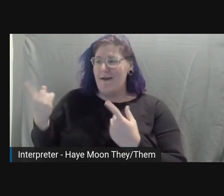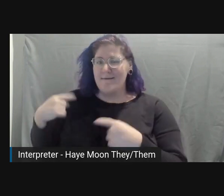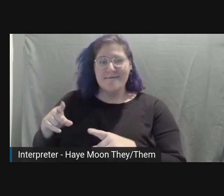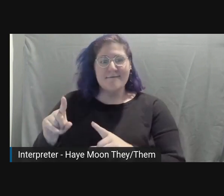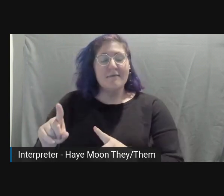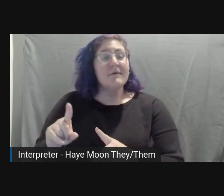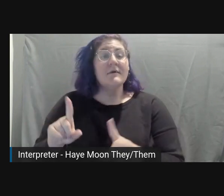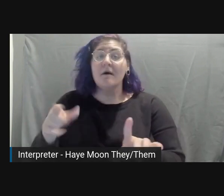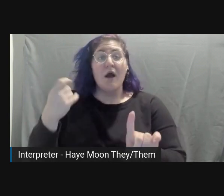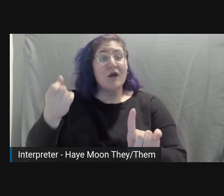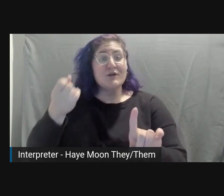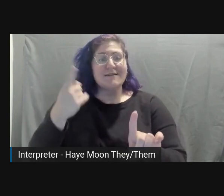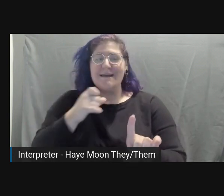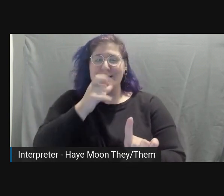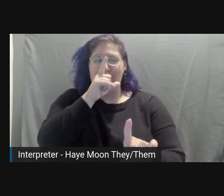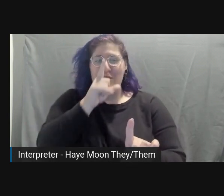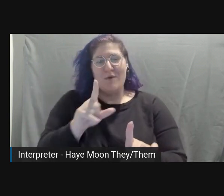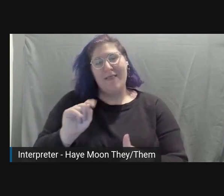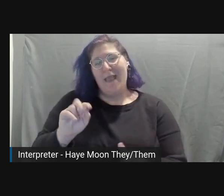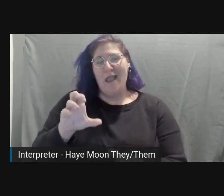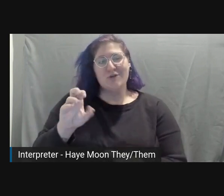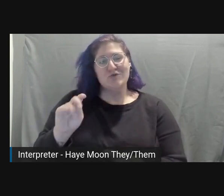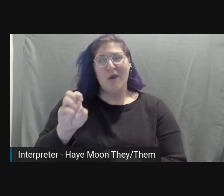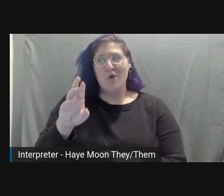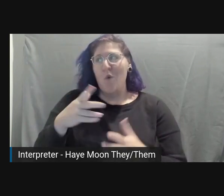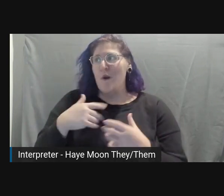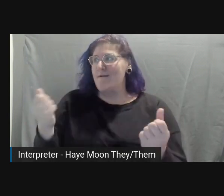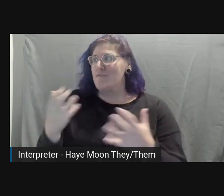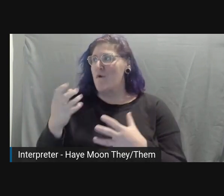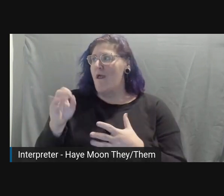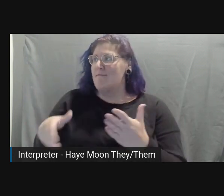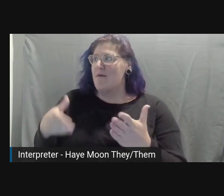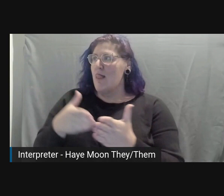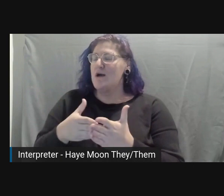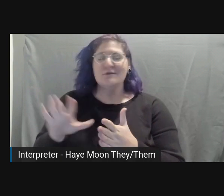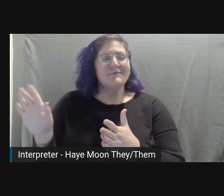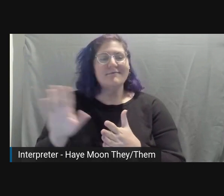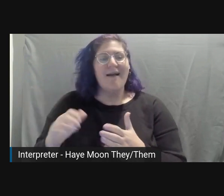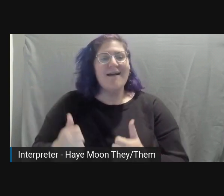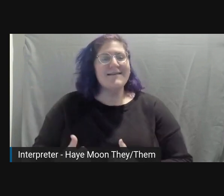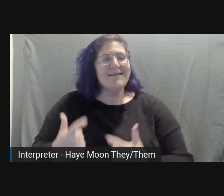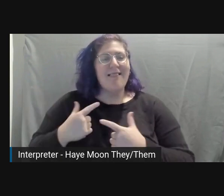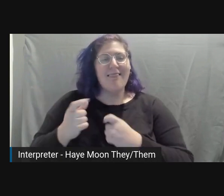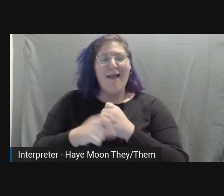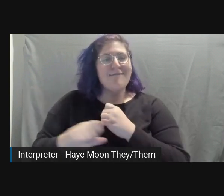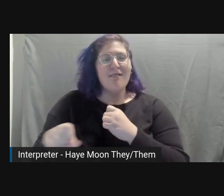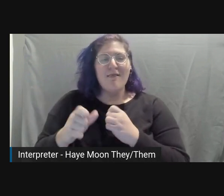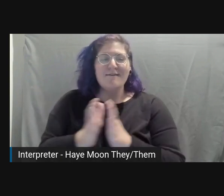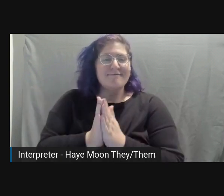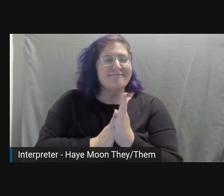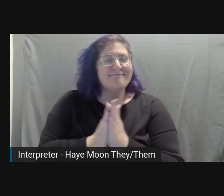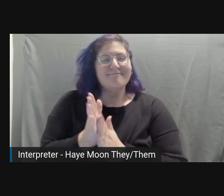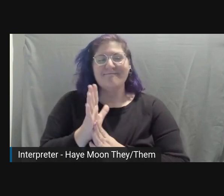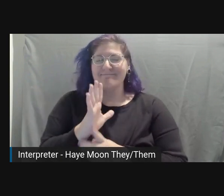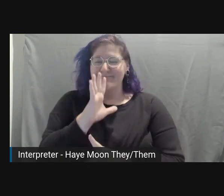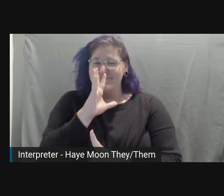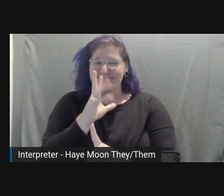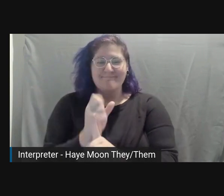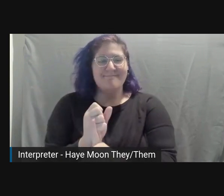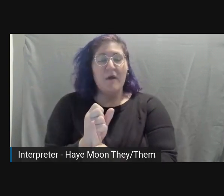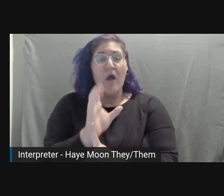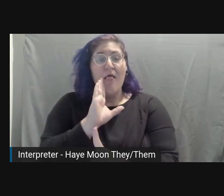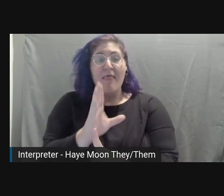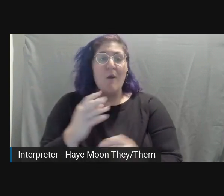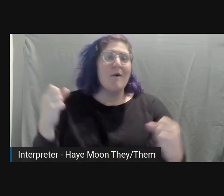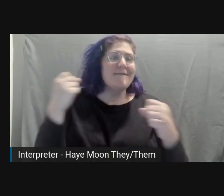a logical collision of two lifelong passions. They will continue to fight, learn, educate, and aggressively nag until